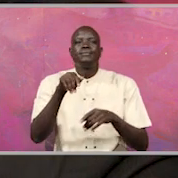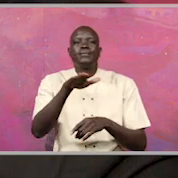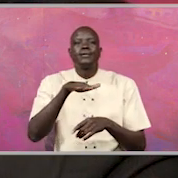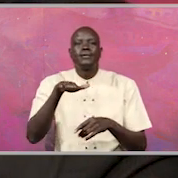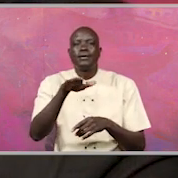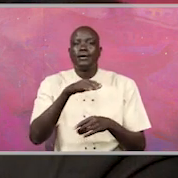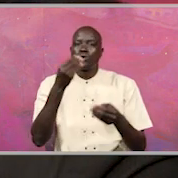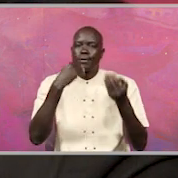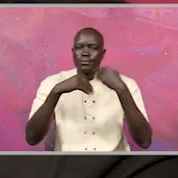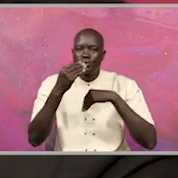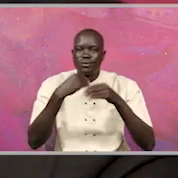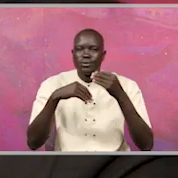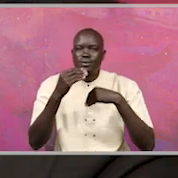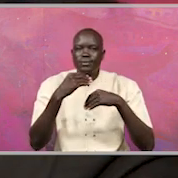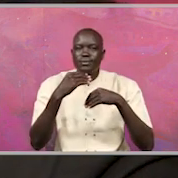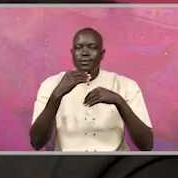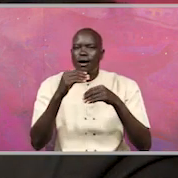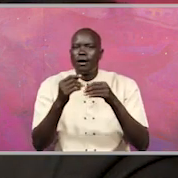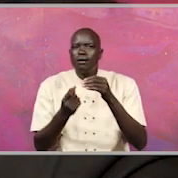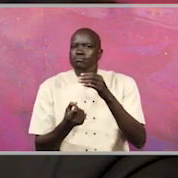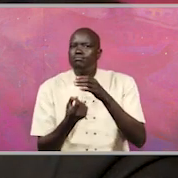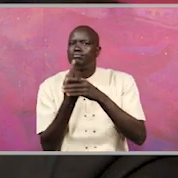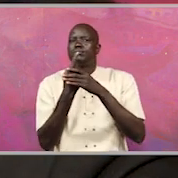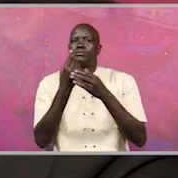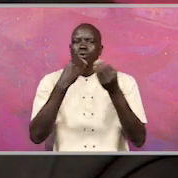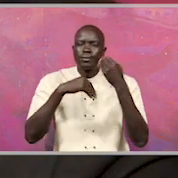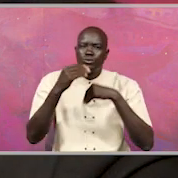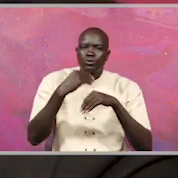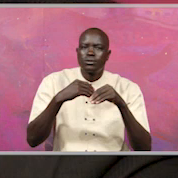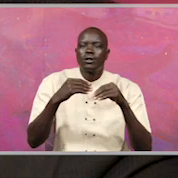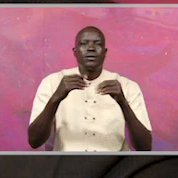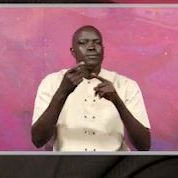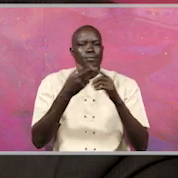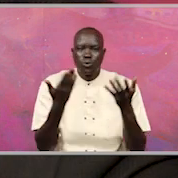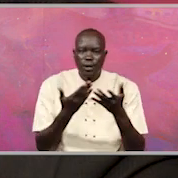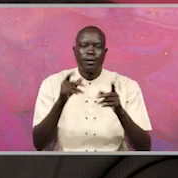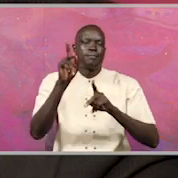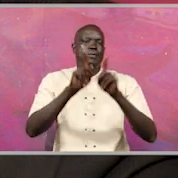corruption, the trigger of corruption, is actually the populace.